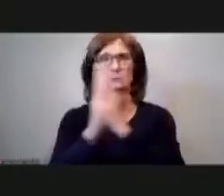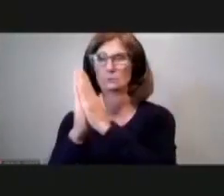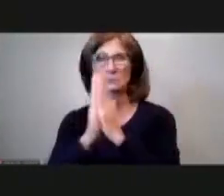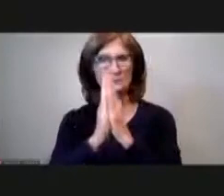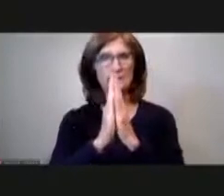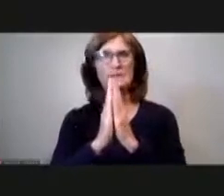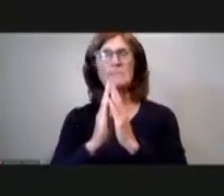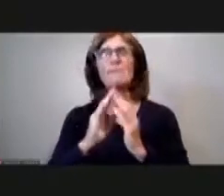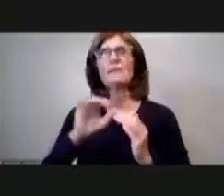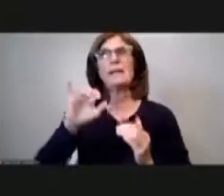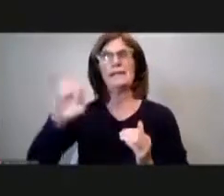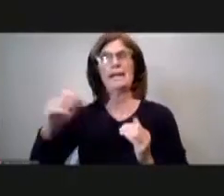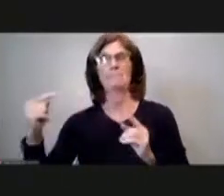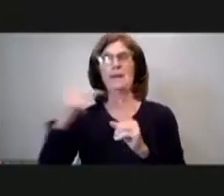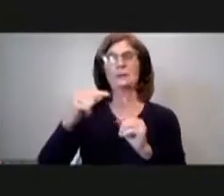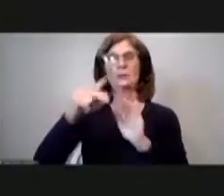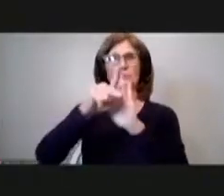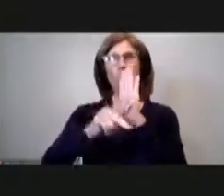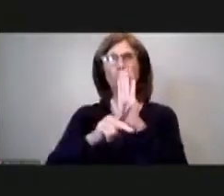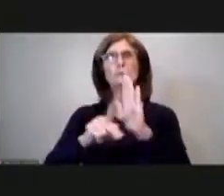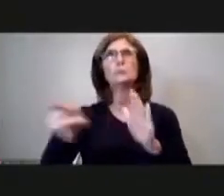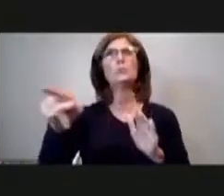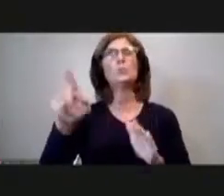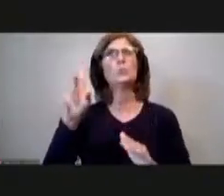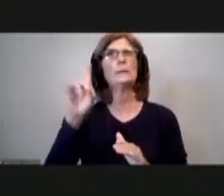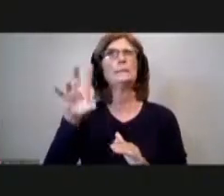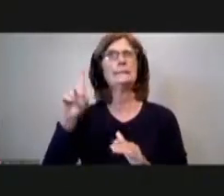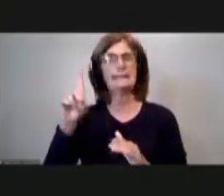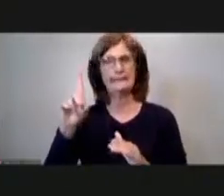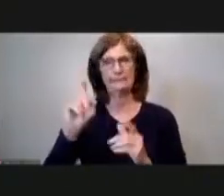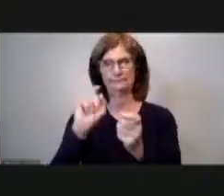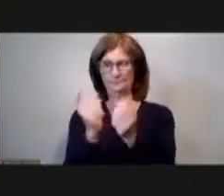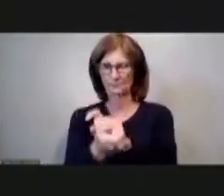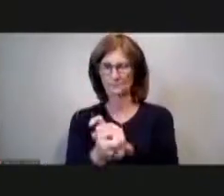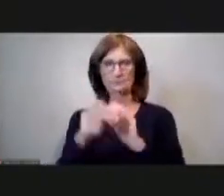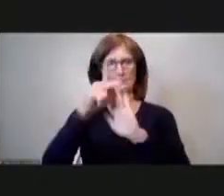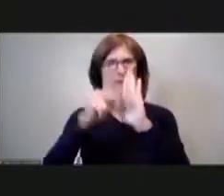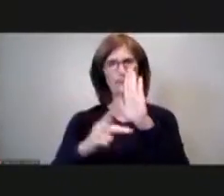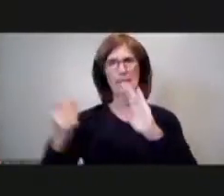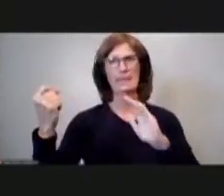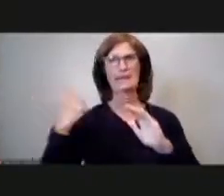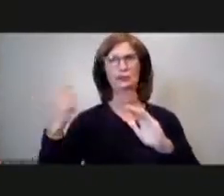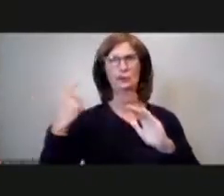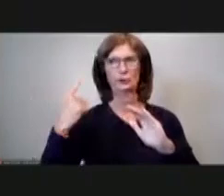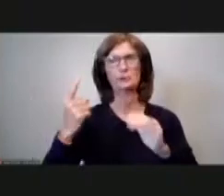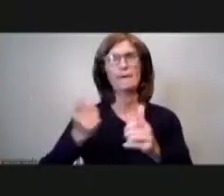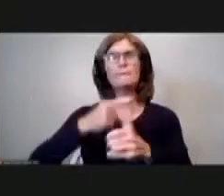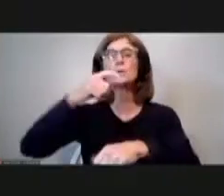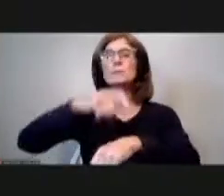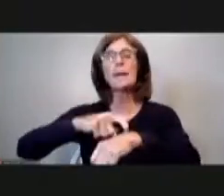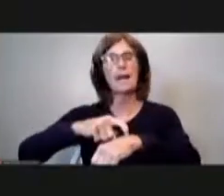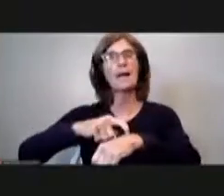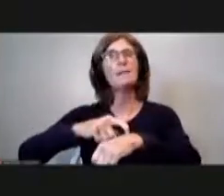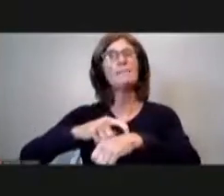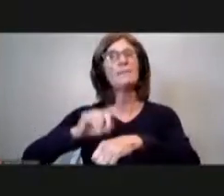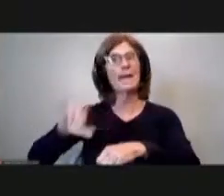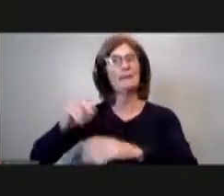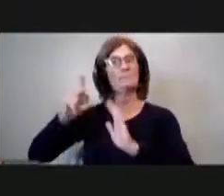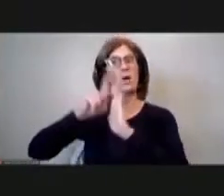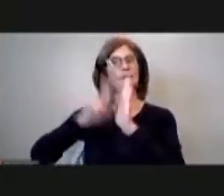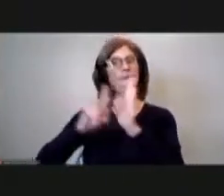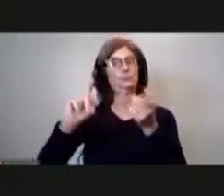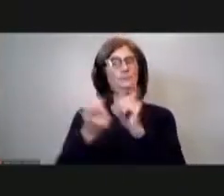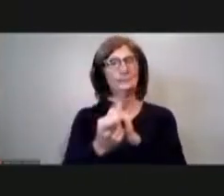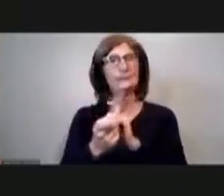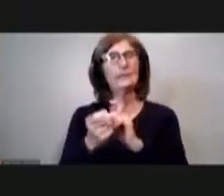of the policy now we updated our policy um last year for the first time in many years um so that we could